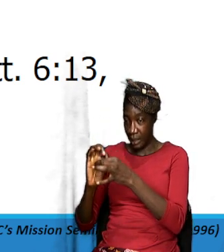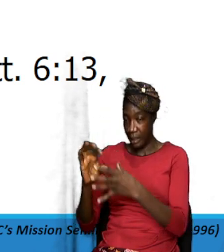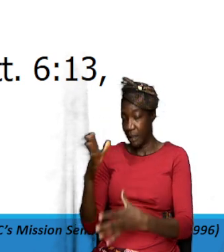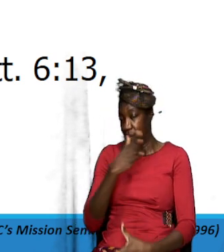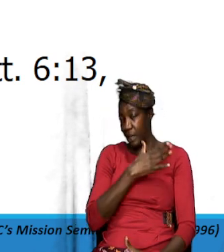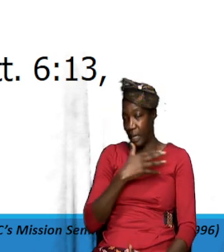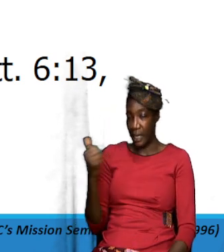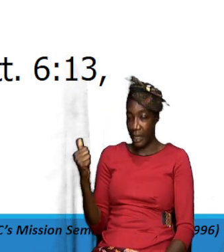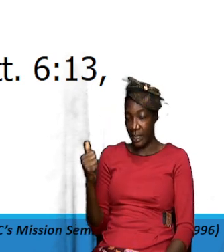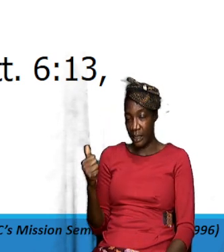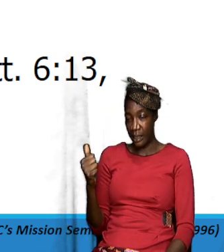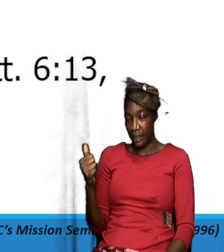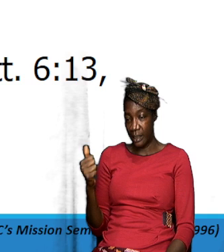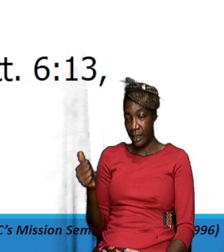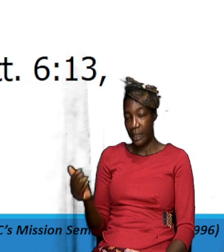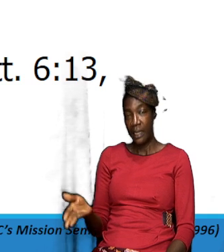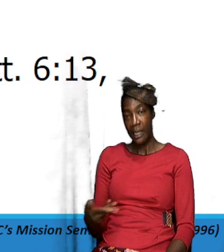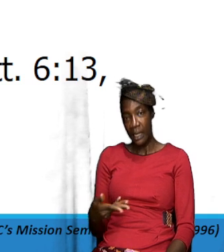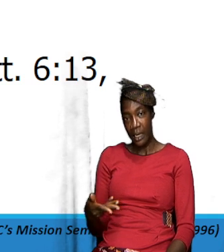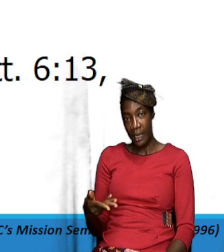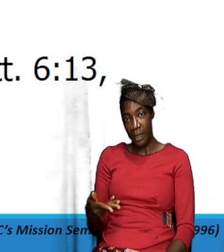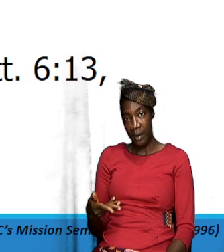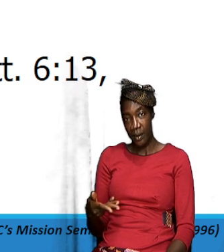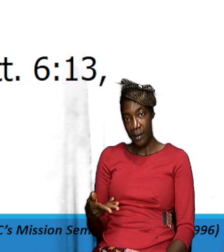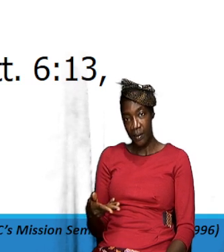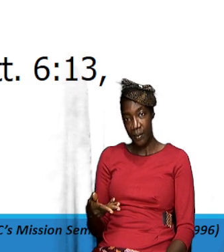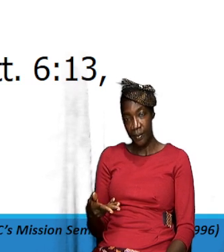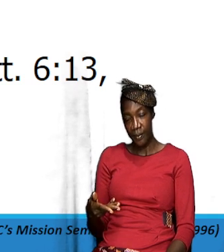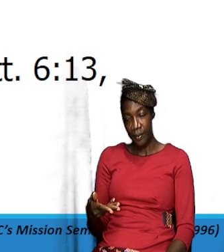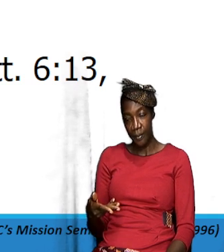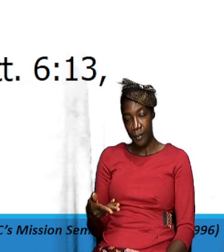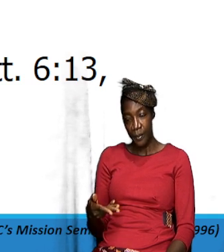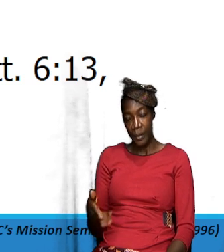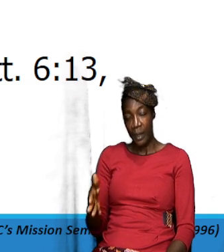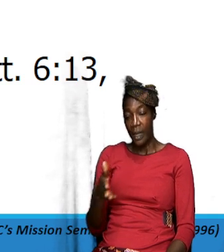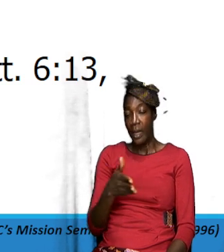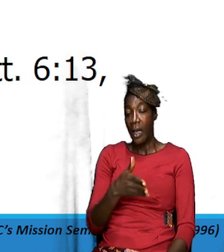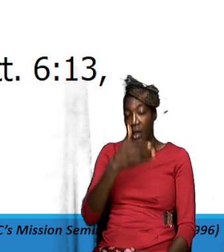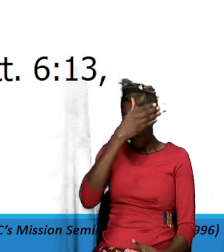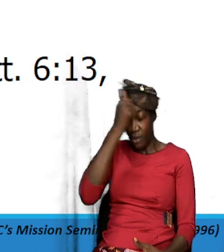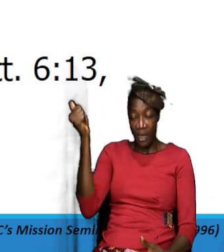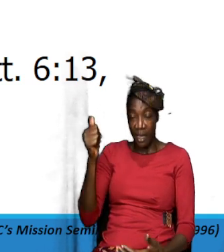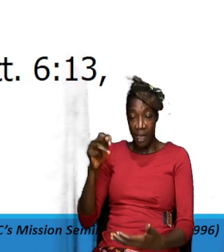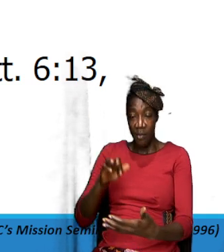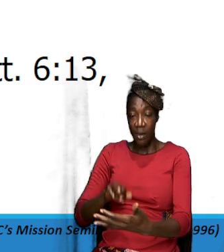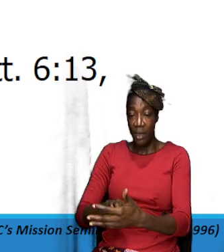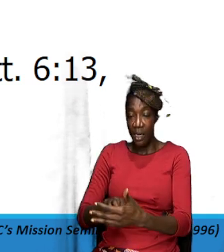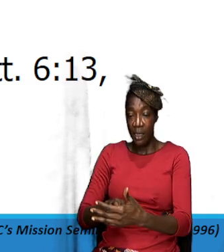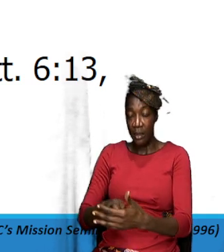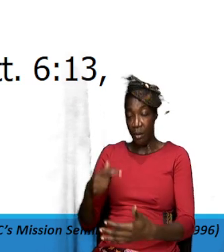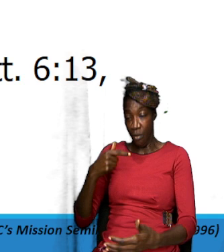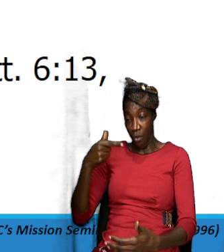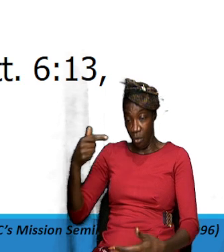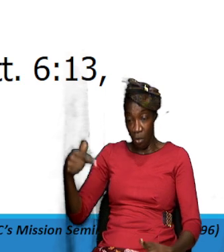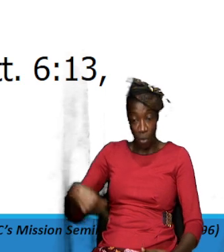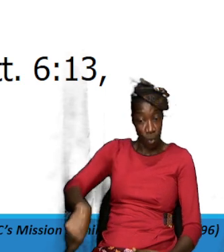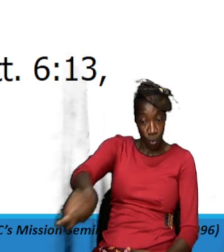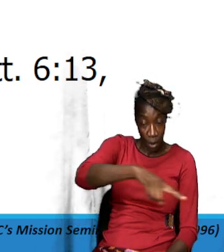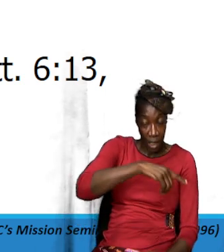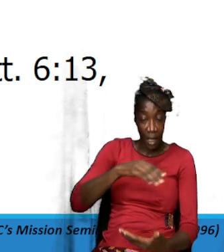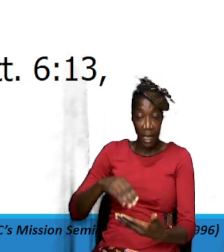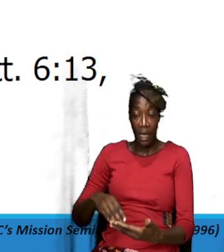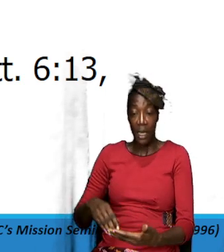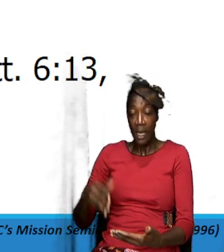the implication here is that it says and forgive us our debt as we forgive our debtors the